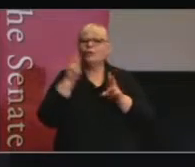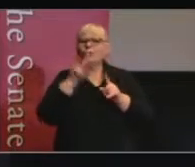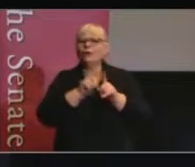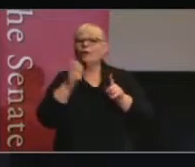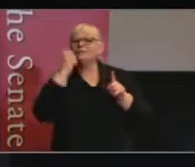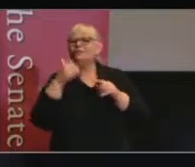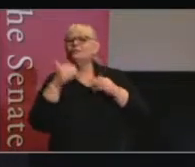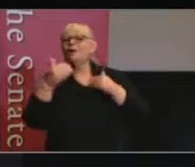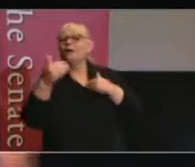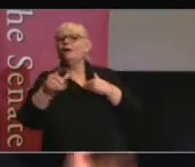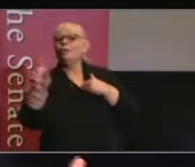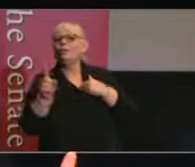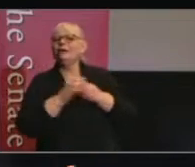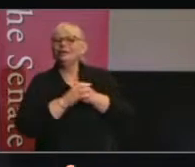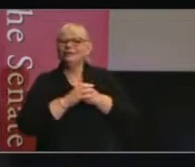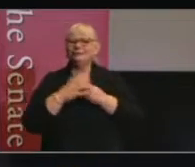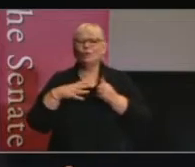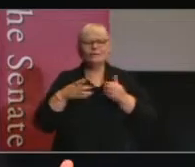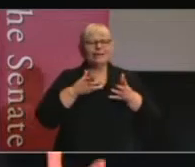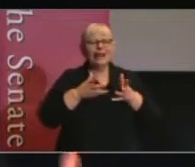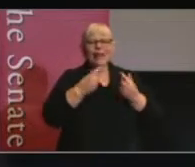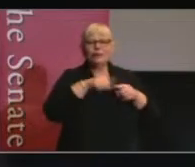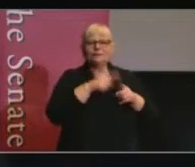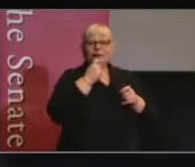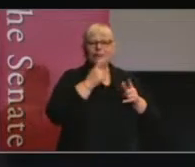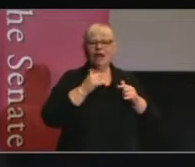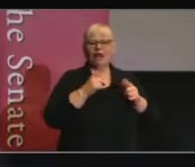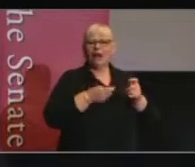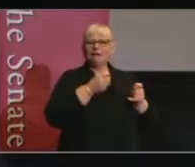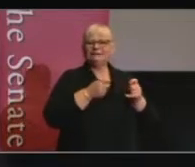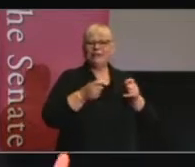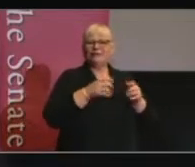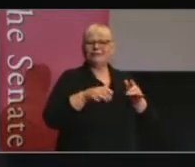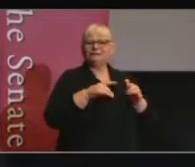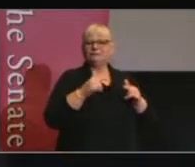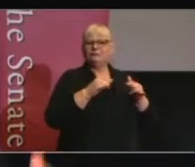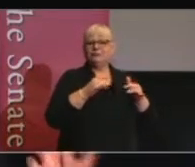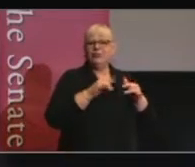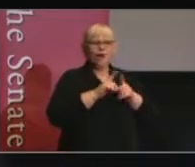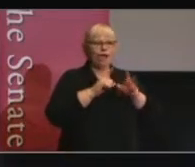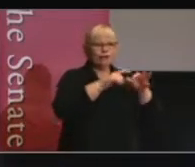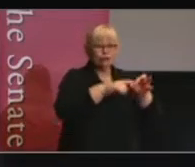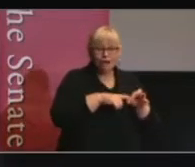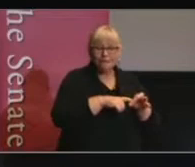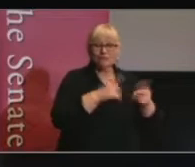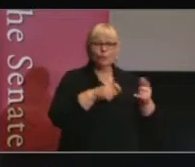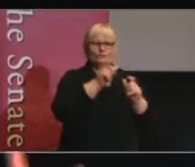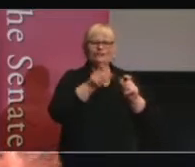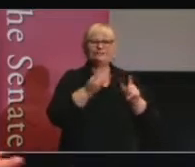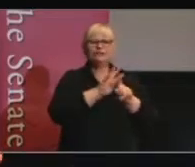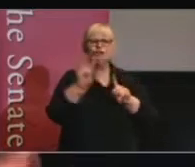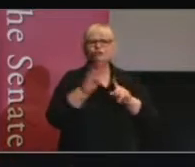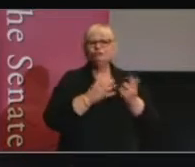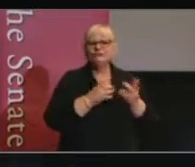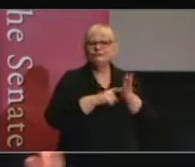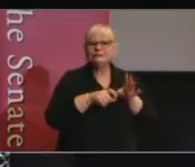Because they enable us to experiment with direct democracy techniques like surveys or citizens juries. But